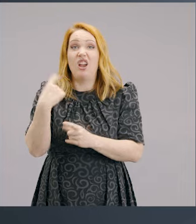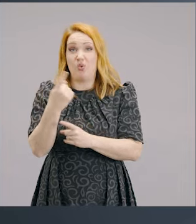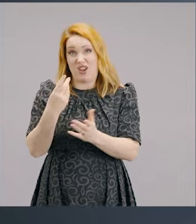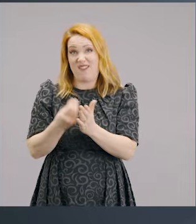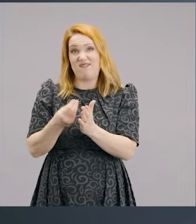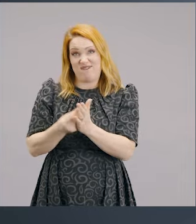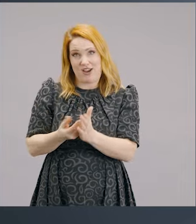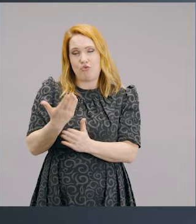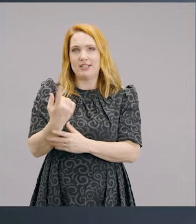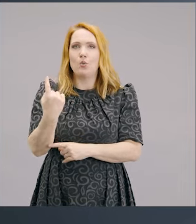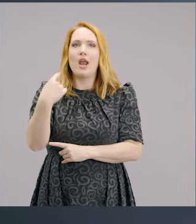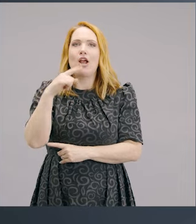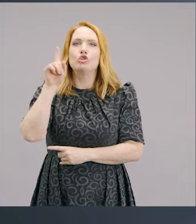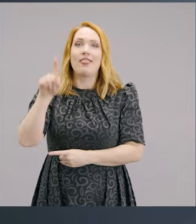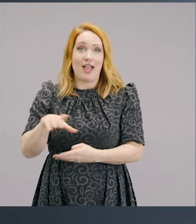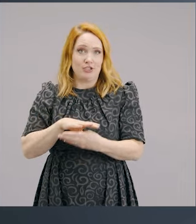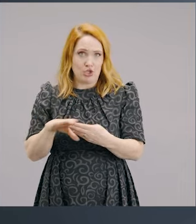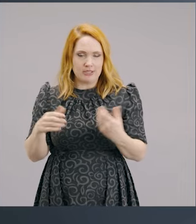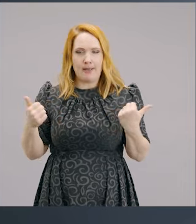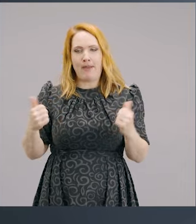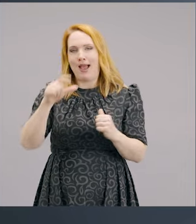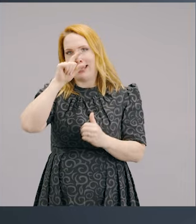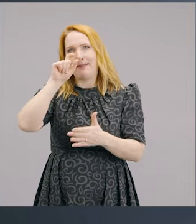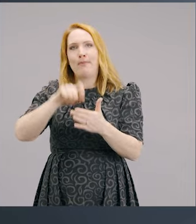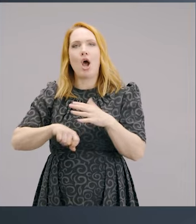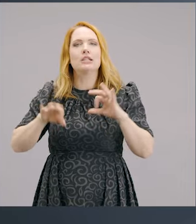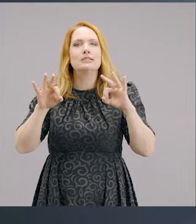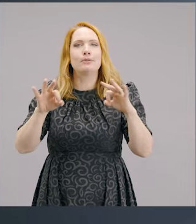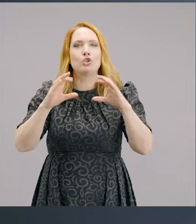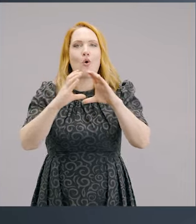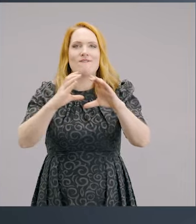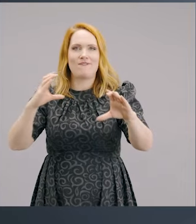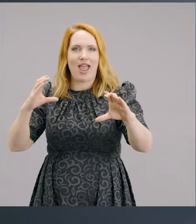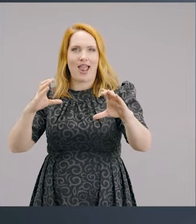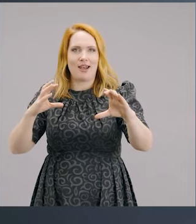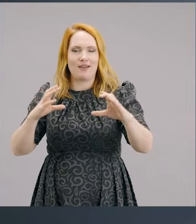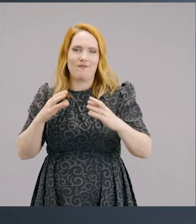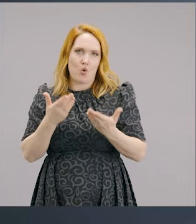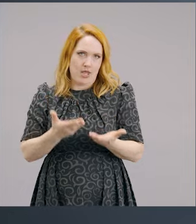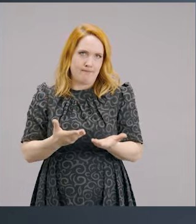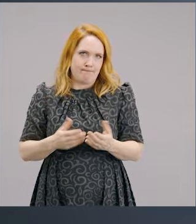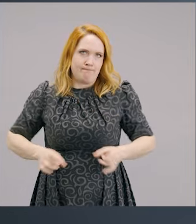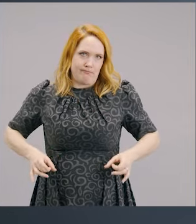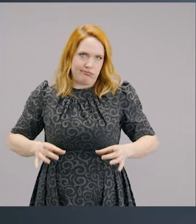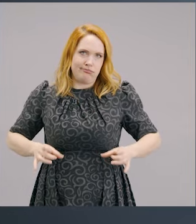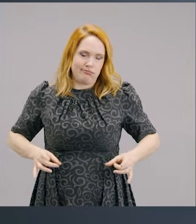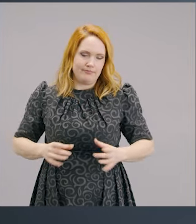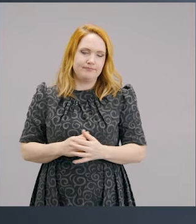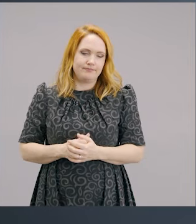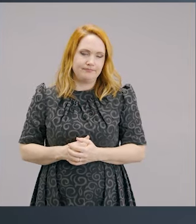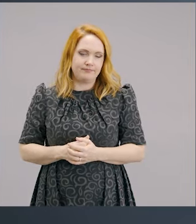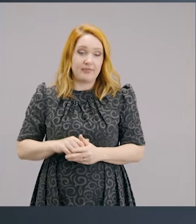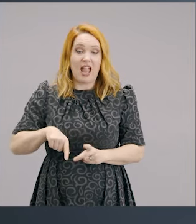,000 so that man would be able to have his special van. I know other families here who have helped